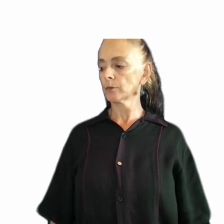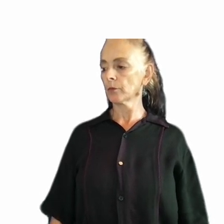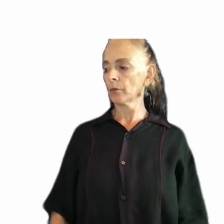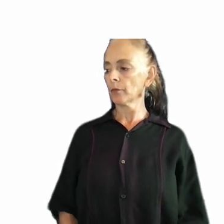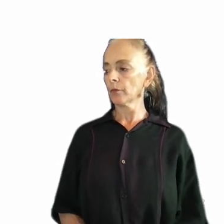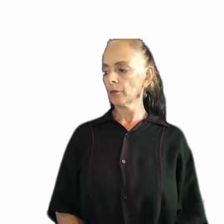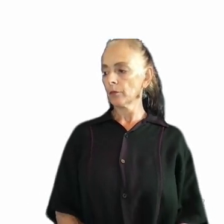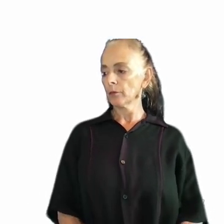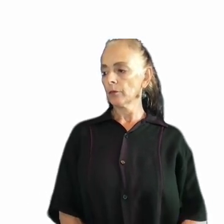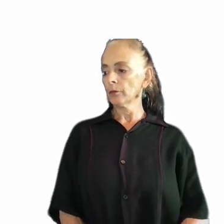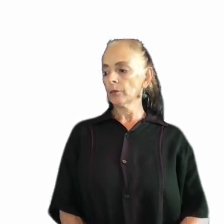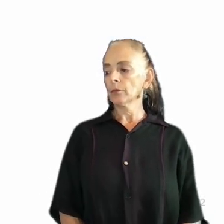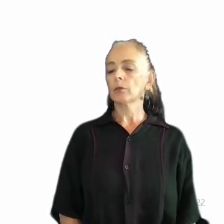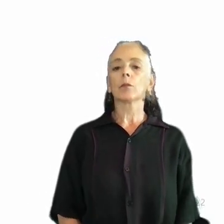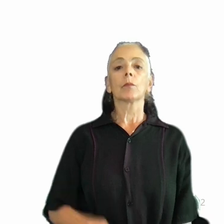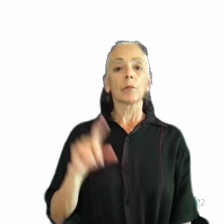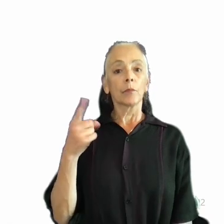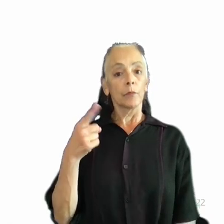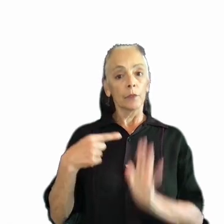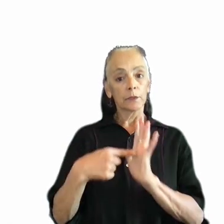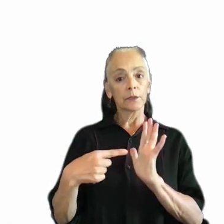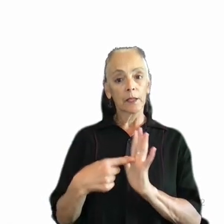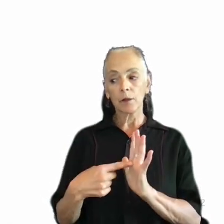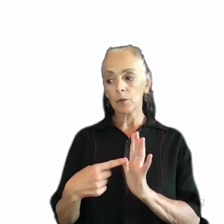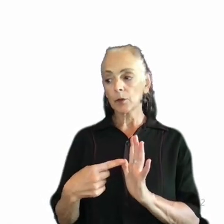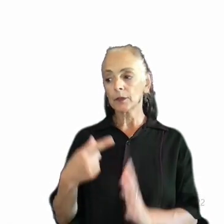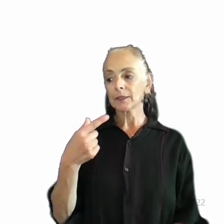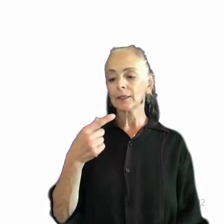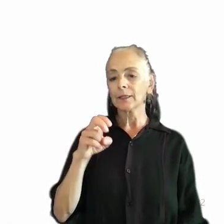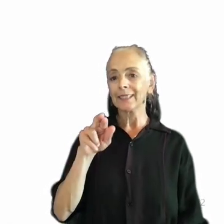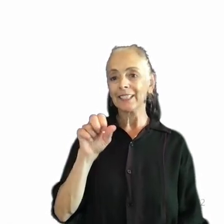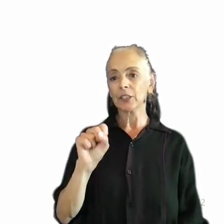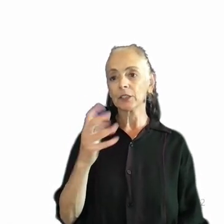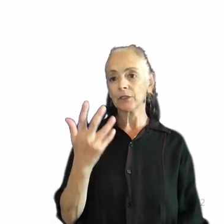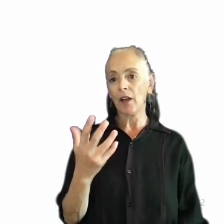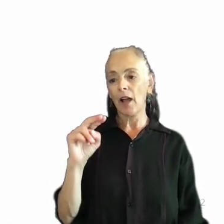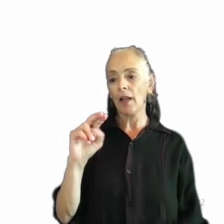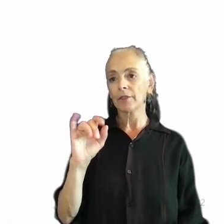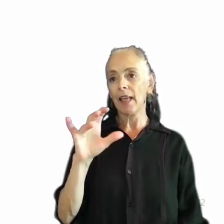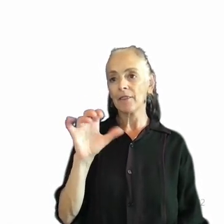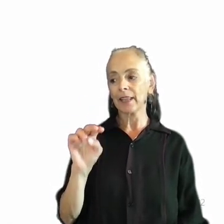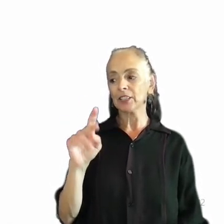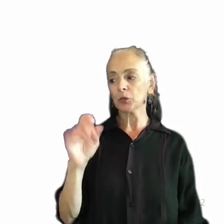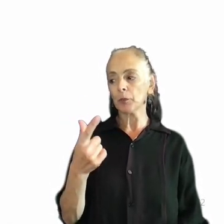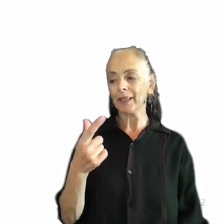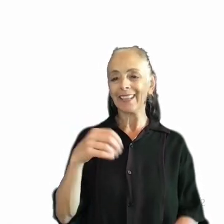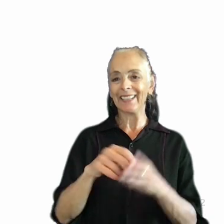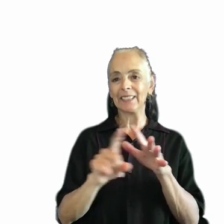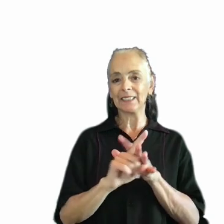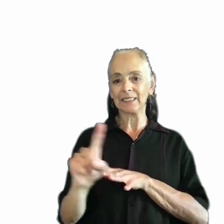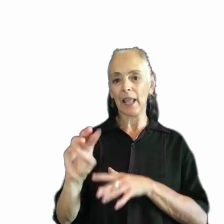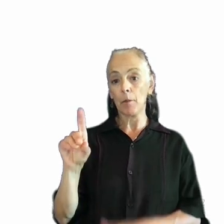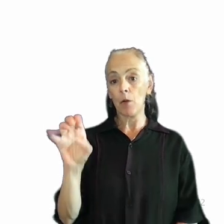The first example I'm going to cover here is the Gears 5 navigation ping in escape mode. In Gears 5,